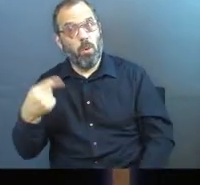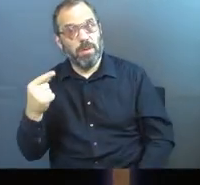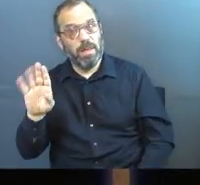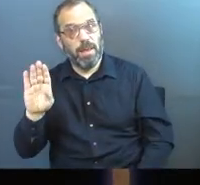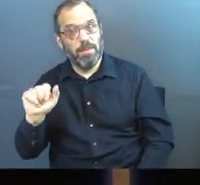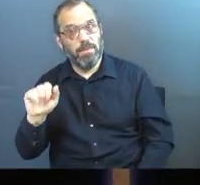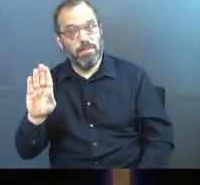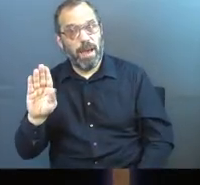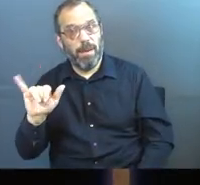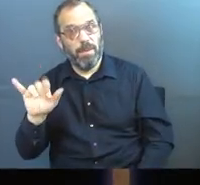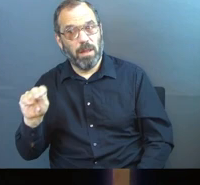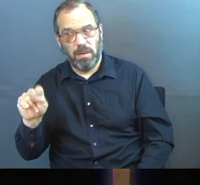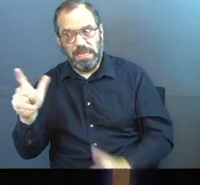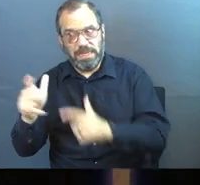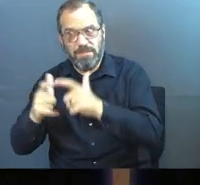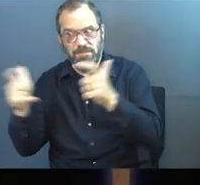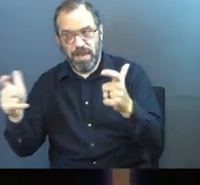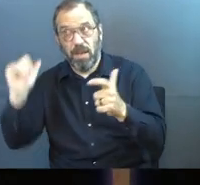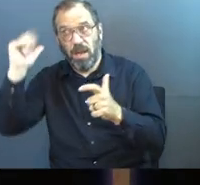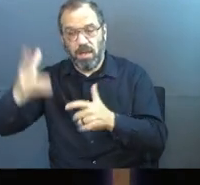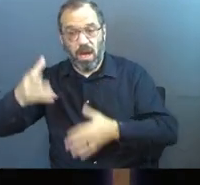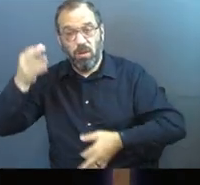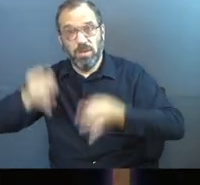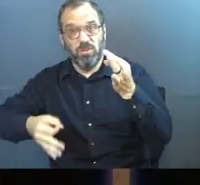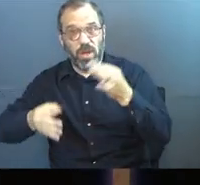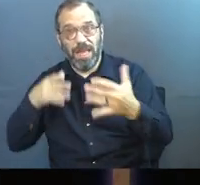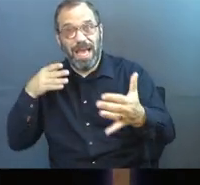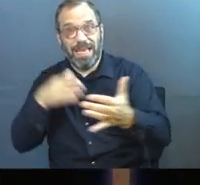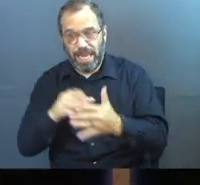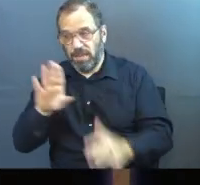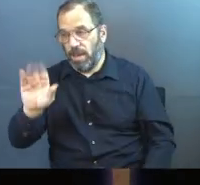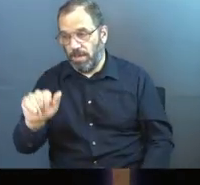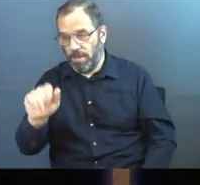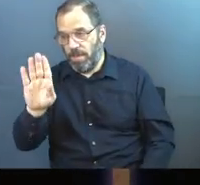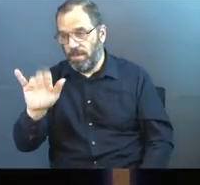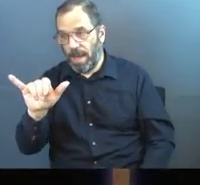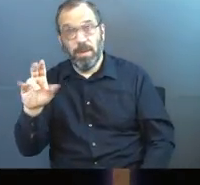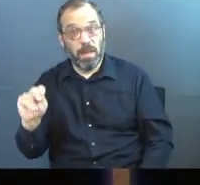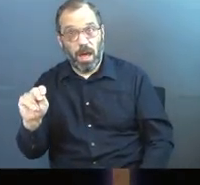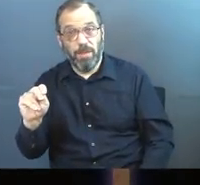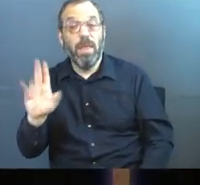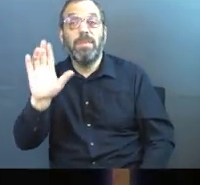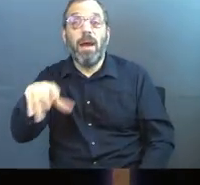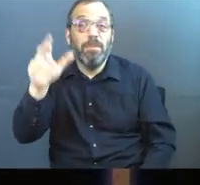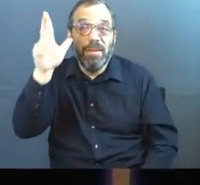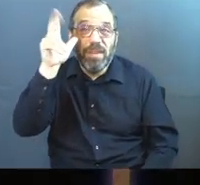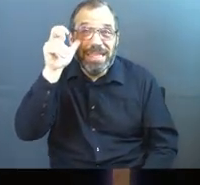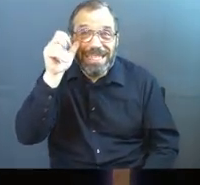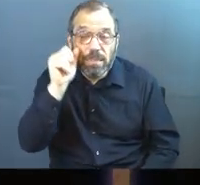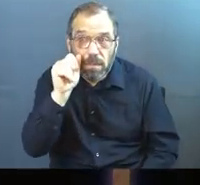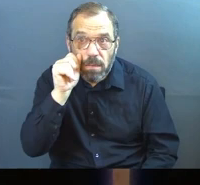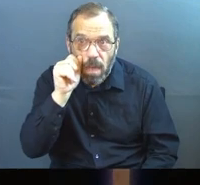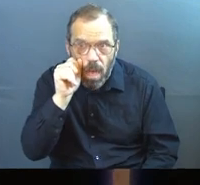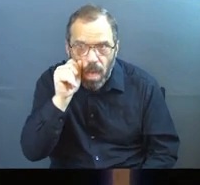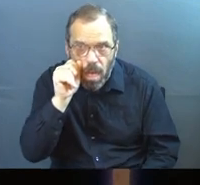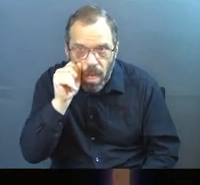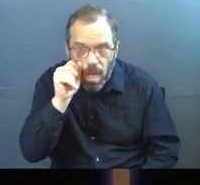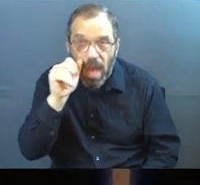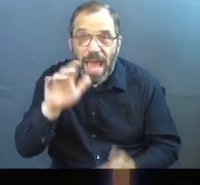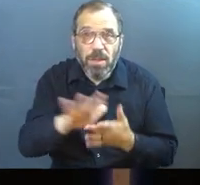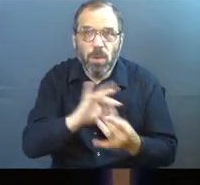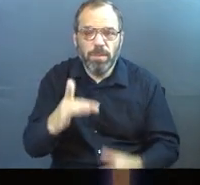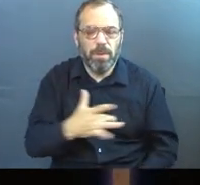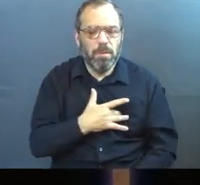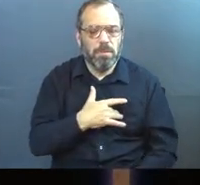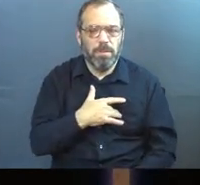Babylon's bigger, and God's going to bring judgment against Babylon. And if you're listening really, really closely, and if the Holy Spirit